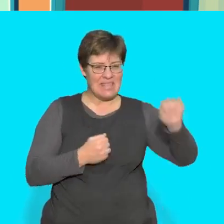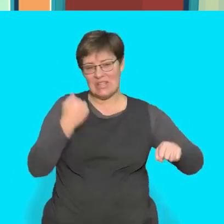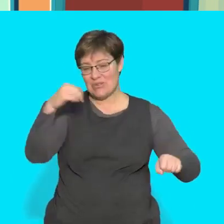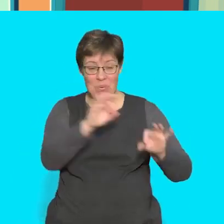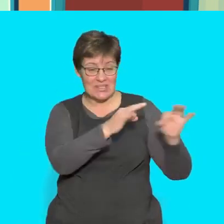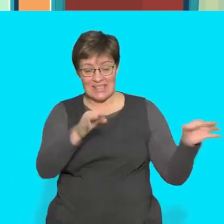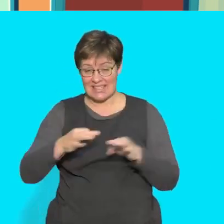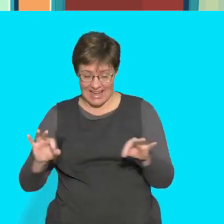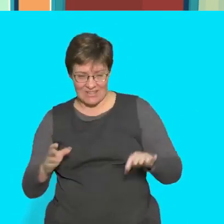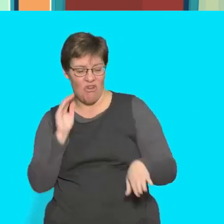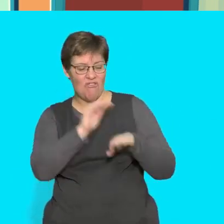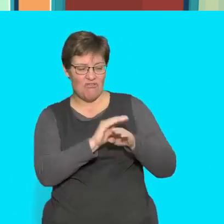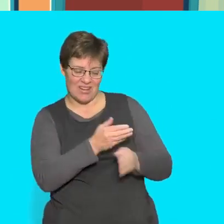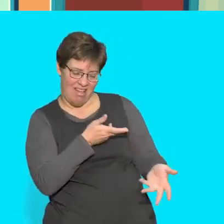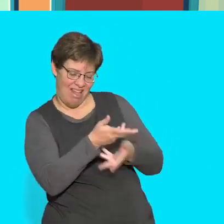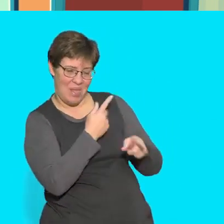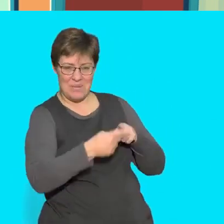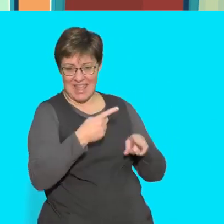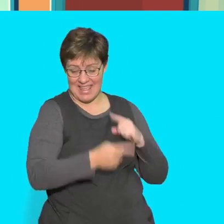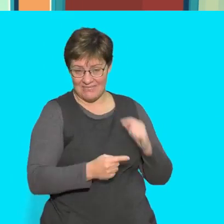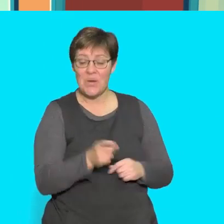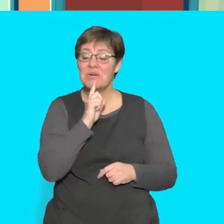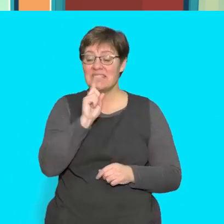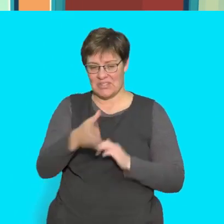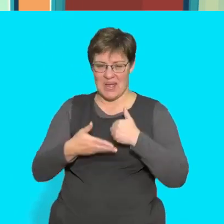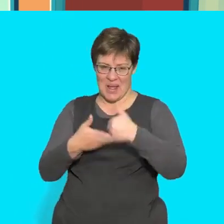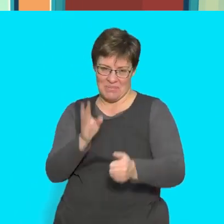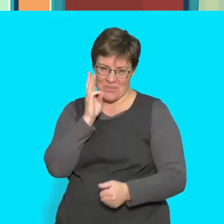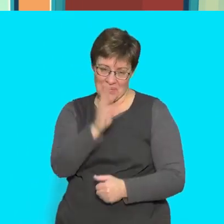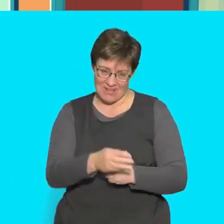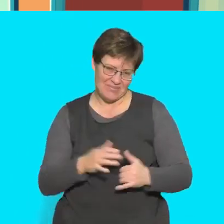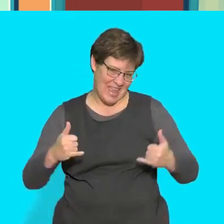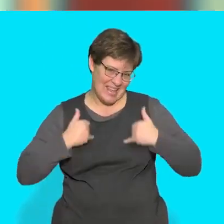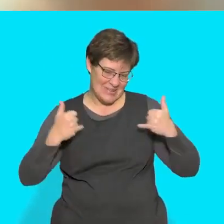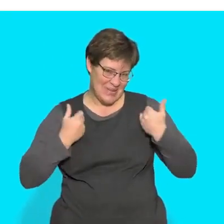ask your friends your teacher will help you enjoy yourselves